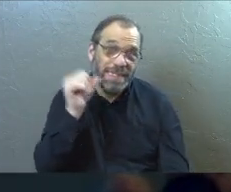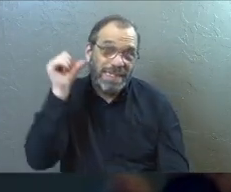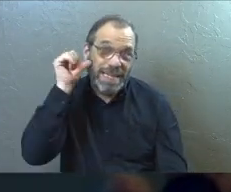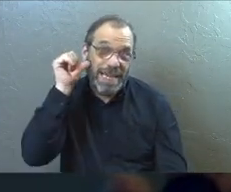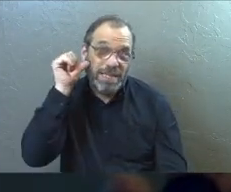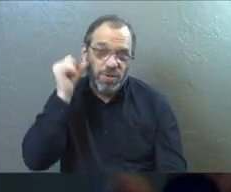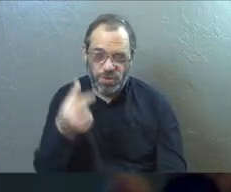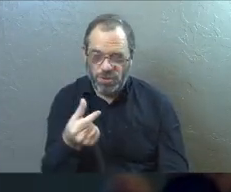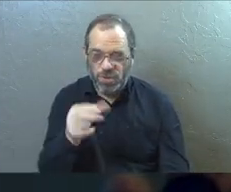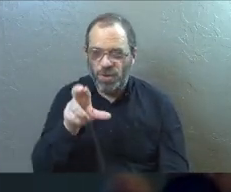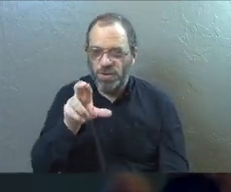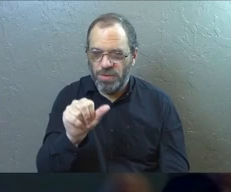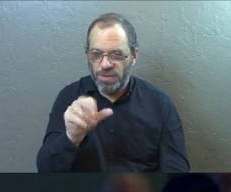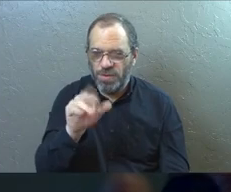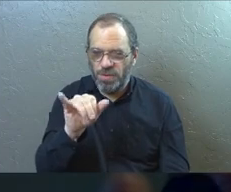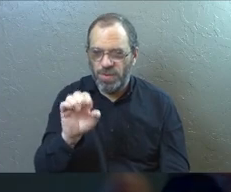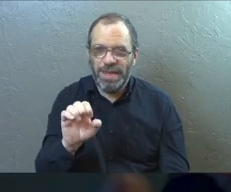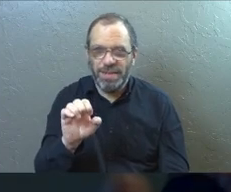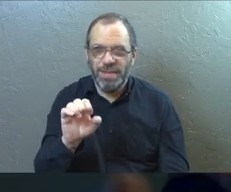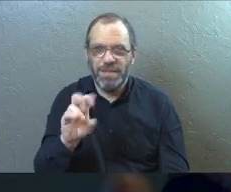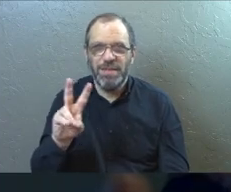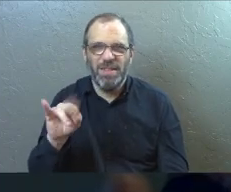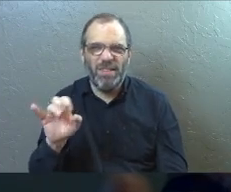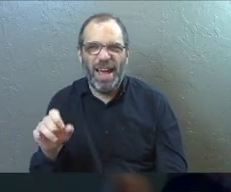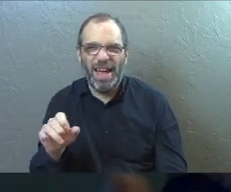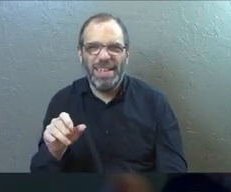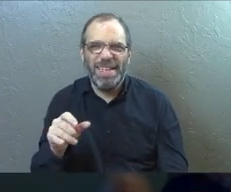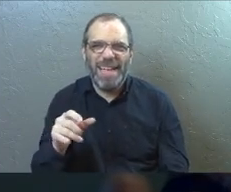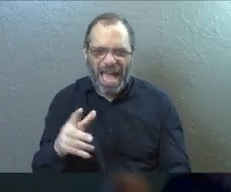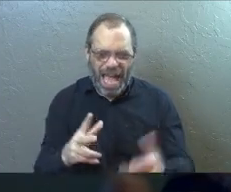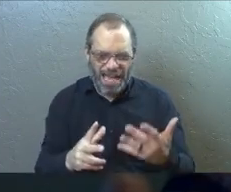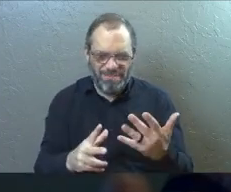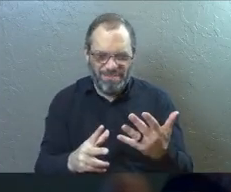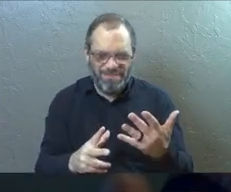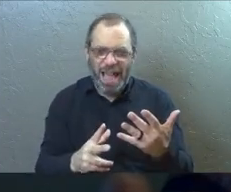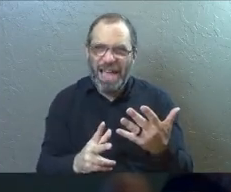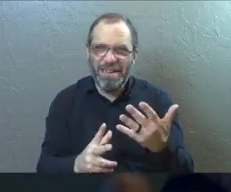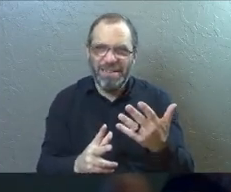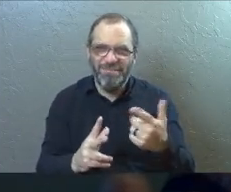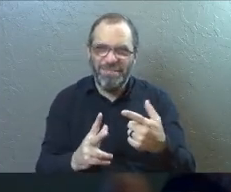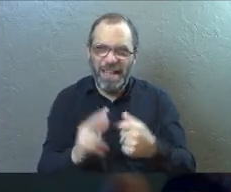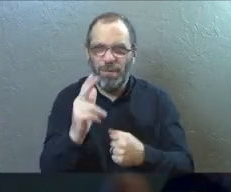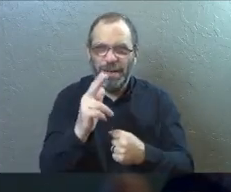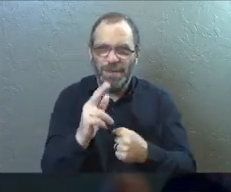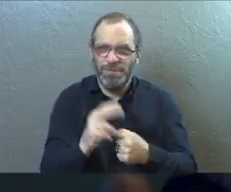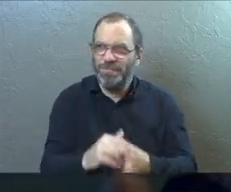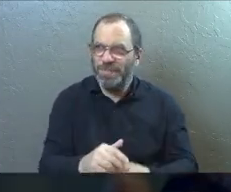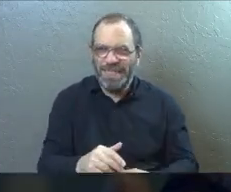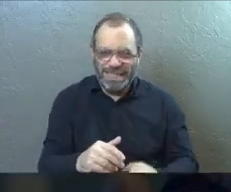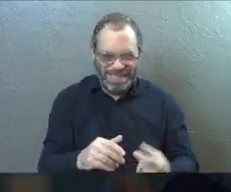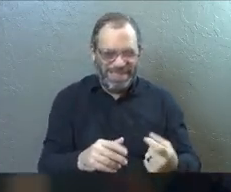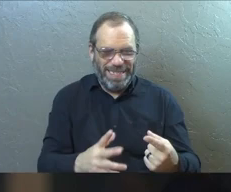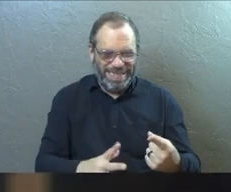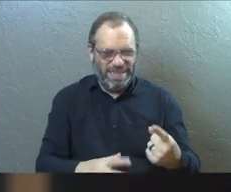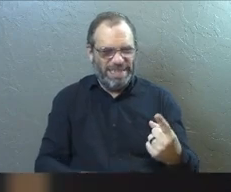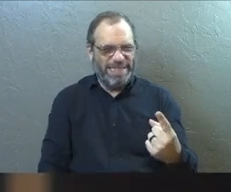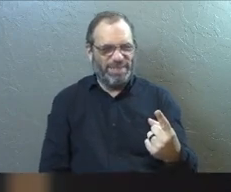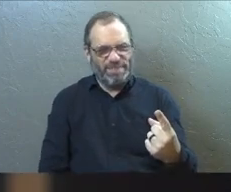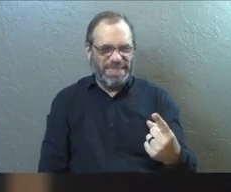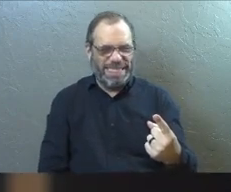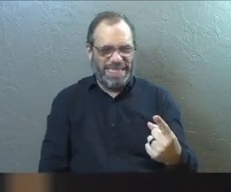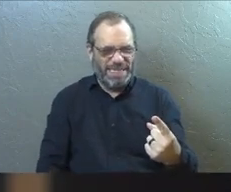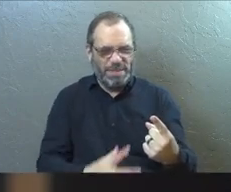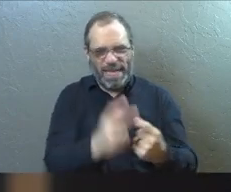Yesterday, Gracie, it's Gracie's vine, technically, she allowed me to cut off a branch that we had determined was not that great of a branch anyway.